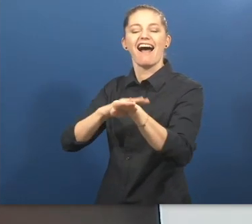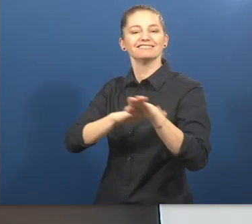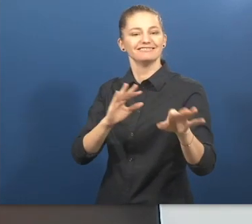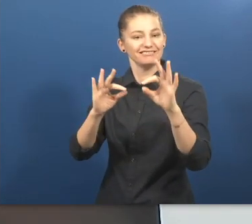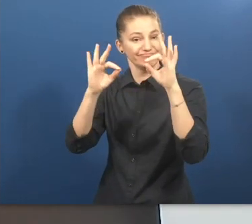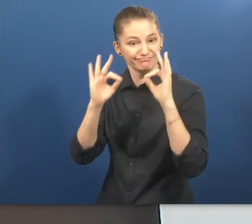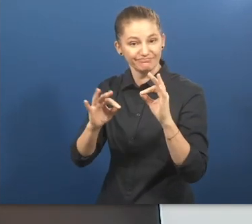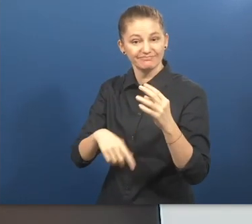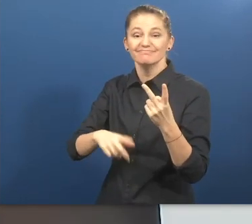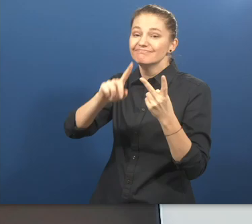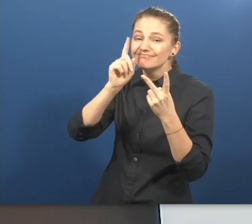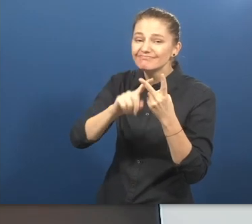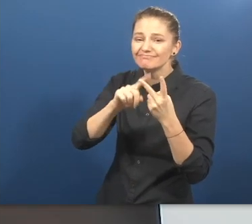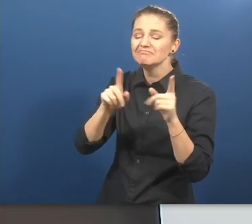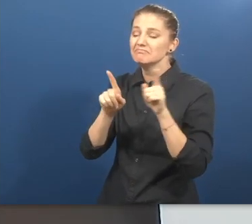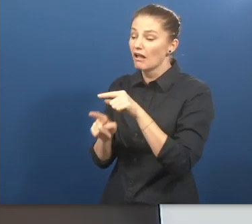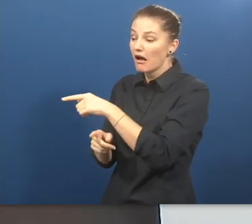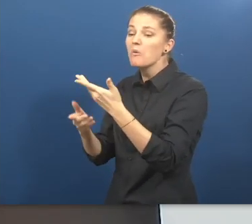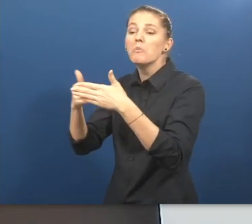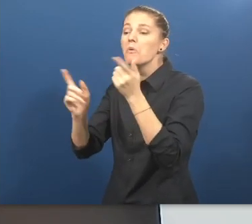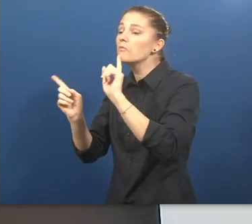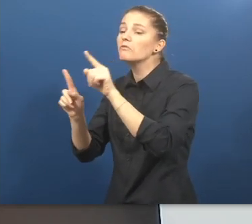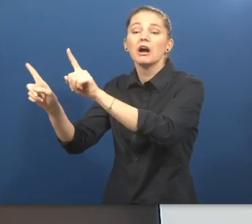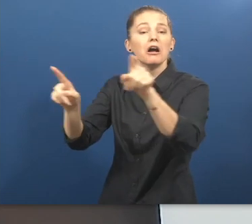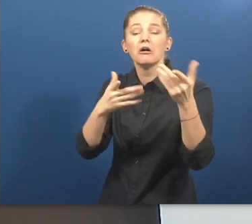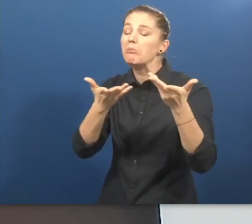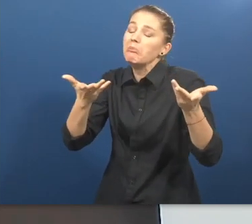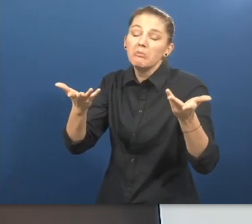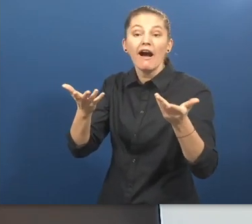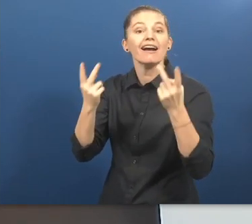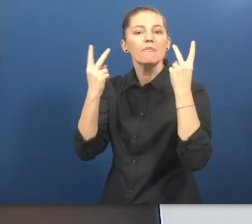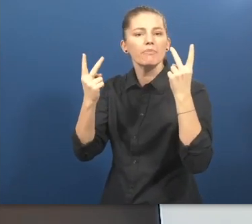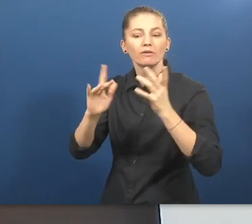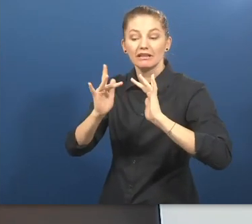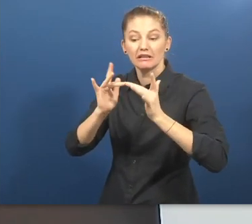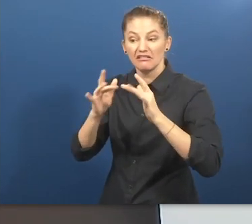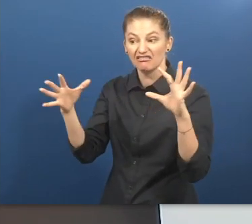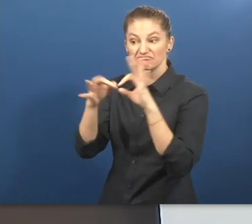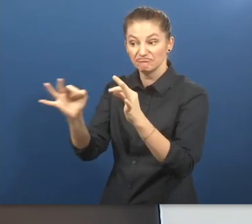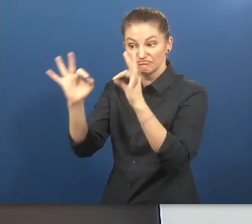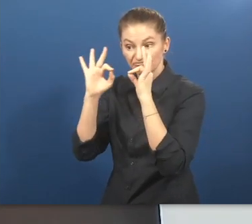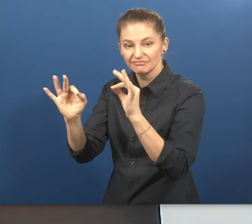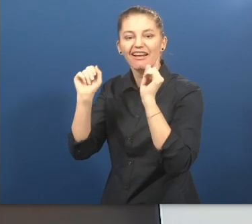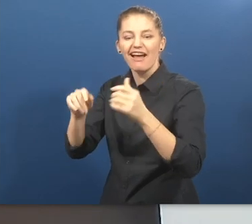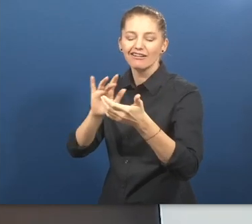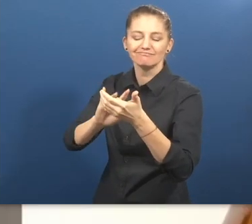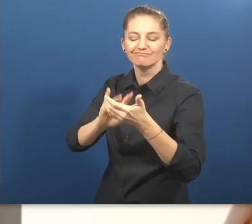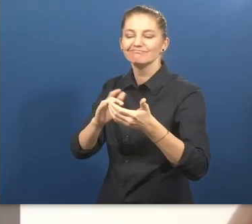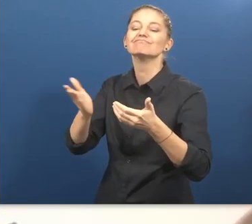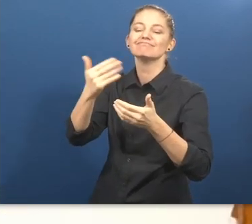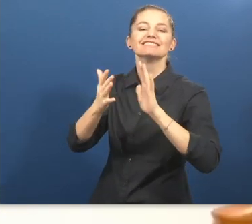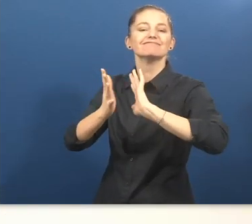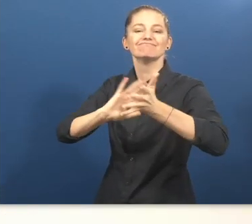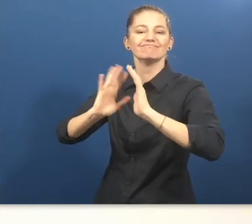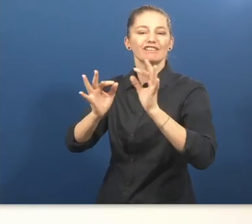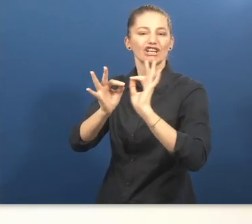become accessible for people with hearing impairment. Secondly, is that from any place with an internet connection at any time a